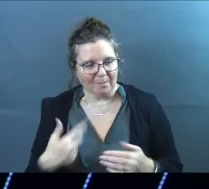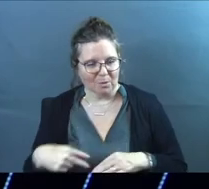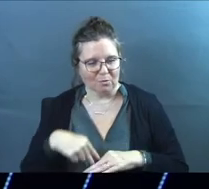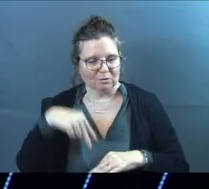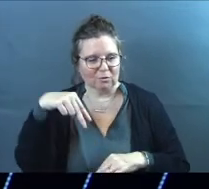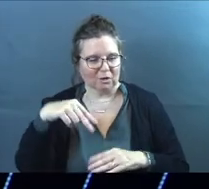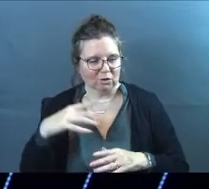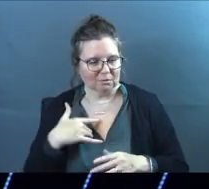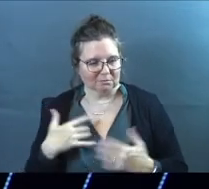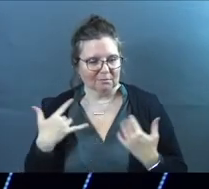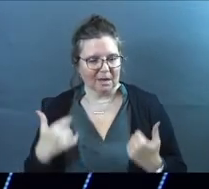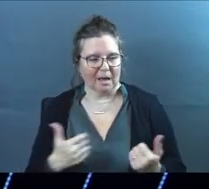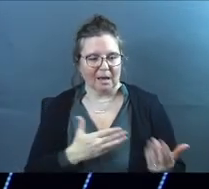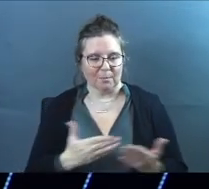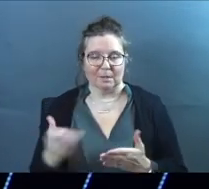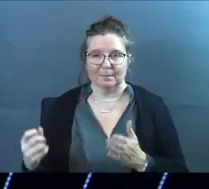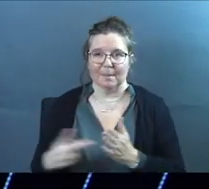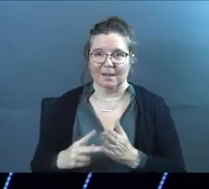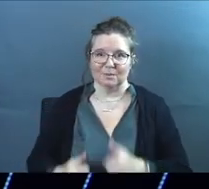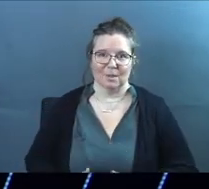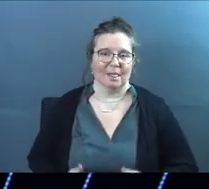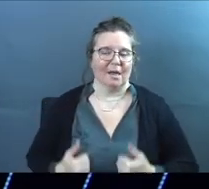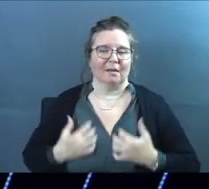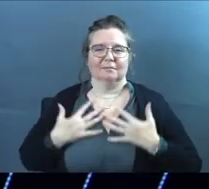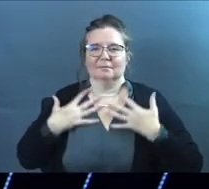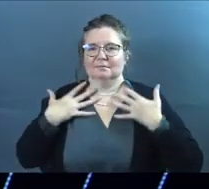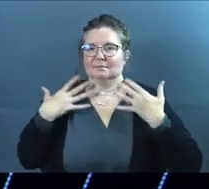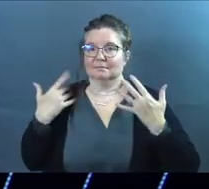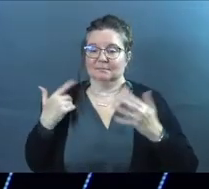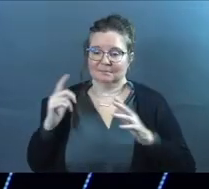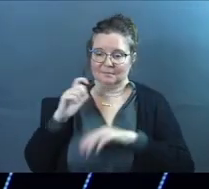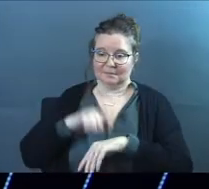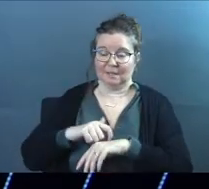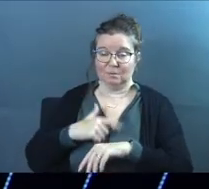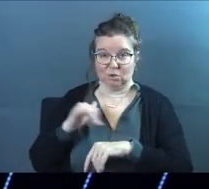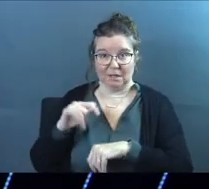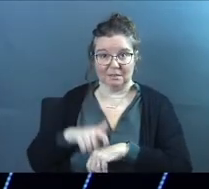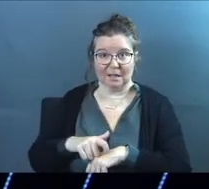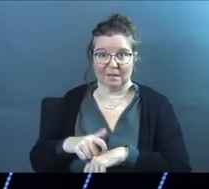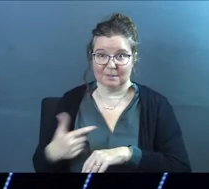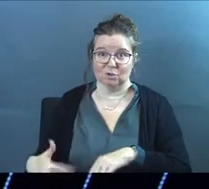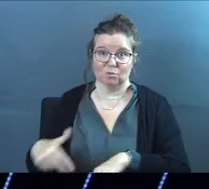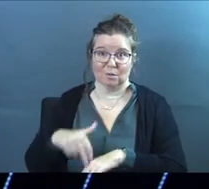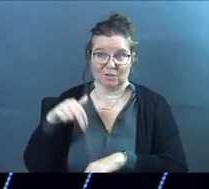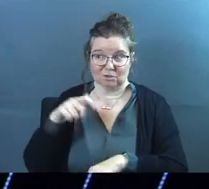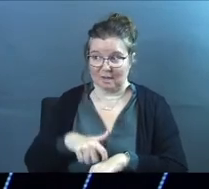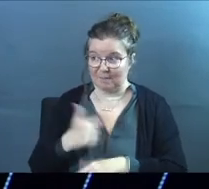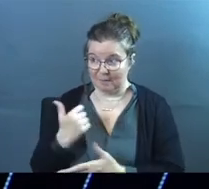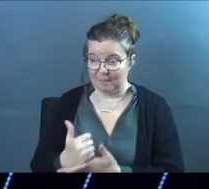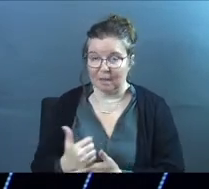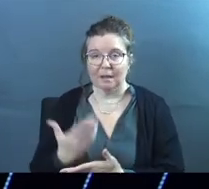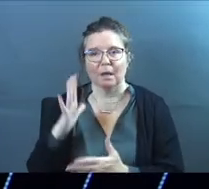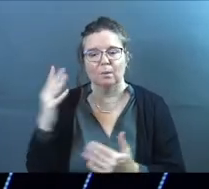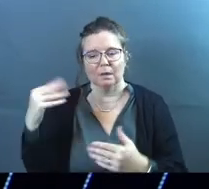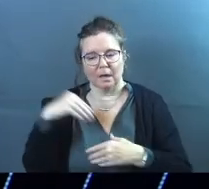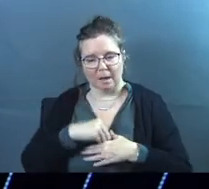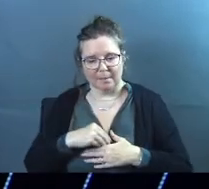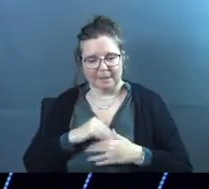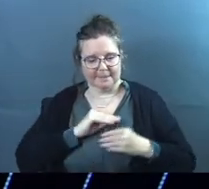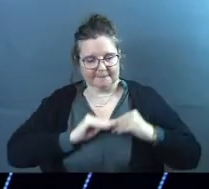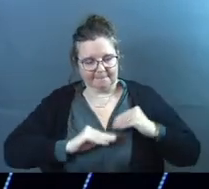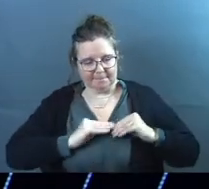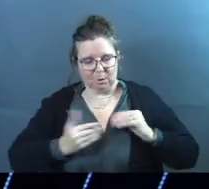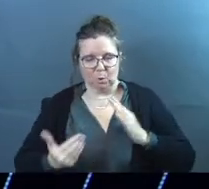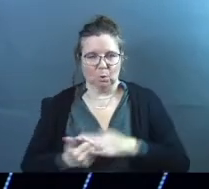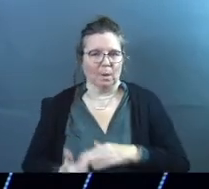Resurrector. I bring things back to life. And that's what this season is. If you're in that space, it's resurrection time. Amen? God wants to come in, and He's like, let me